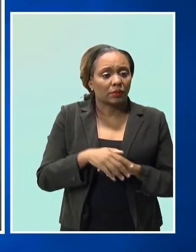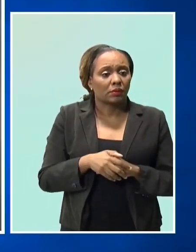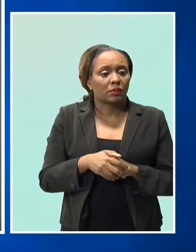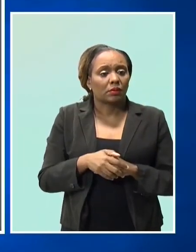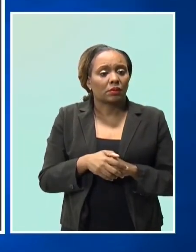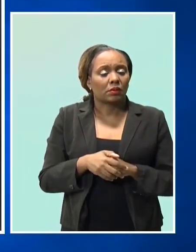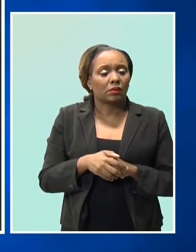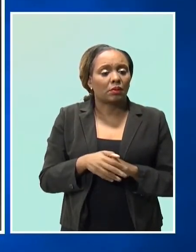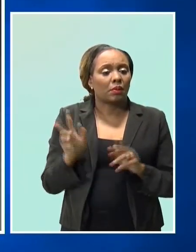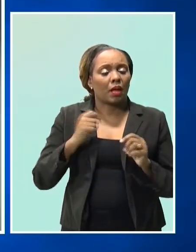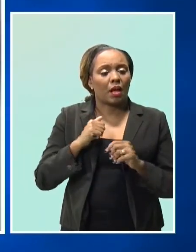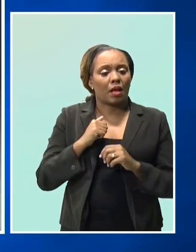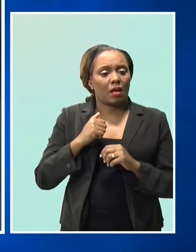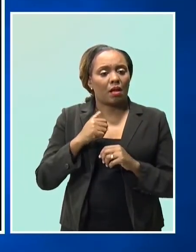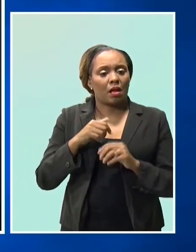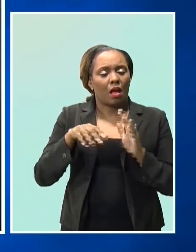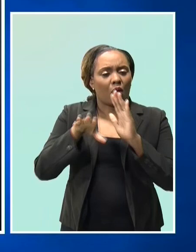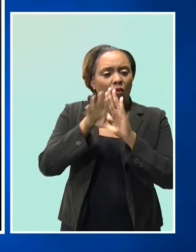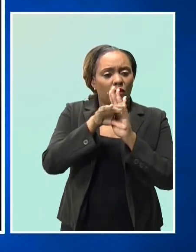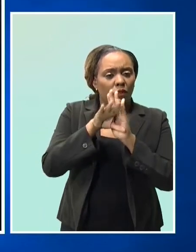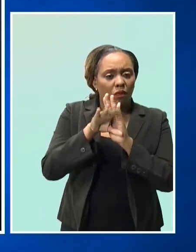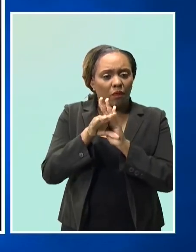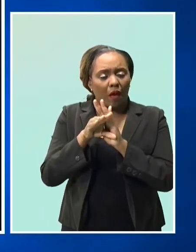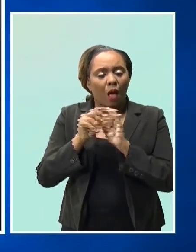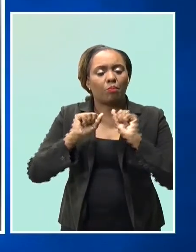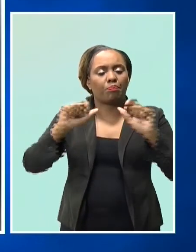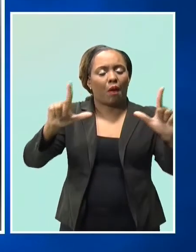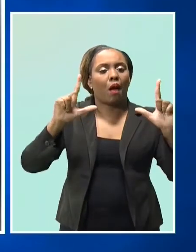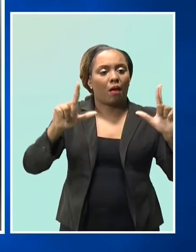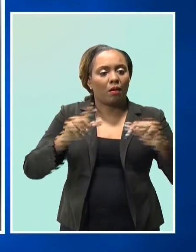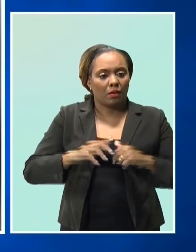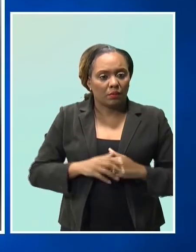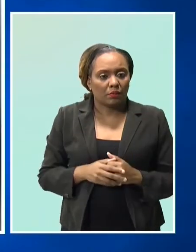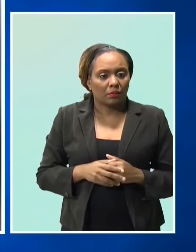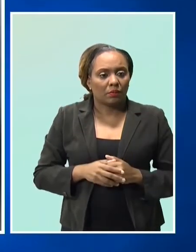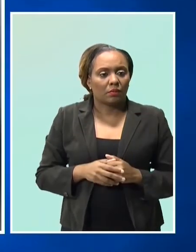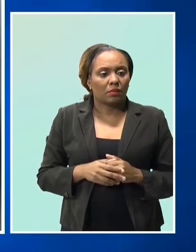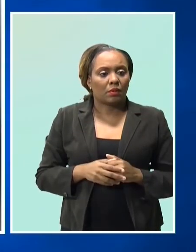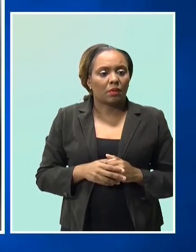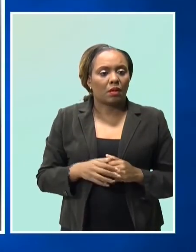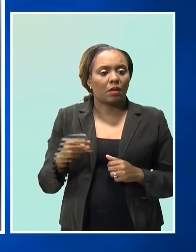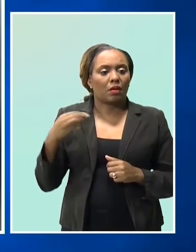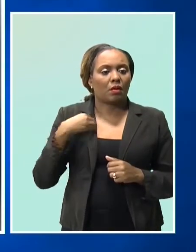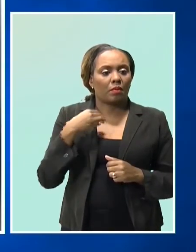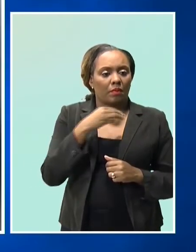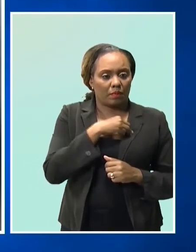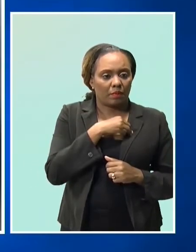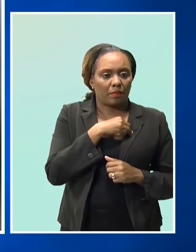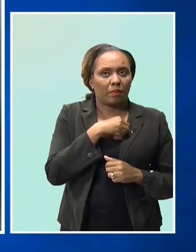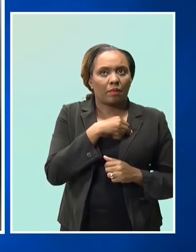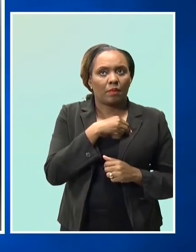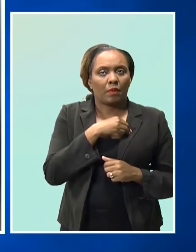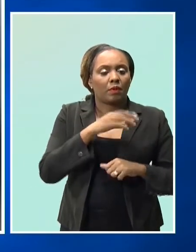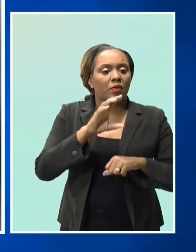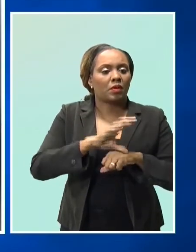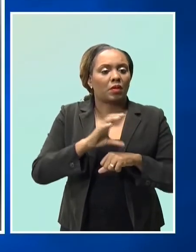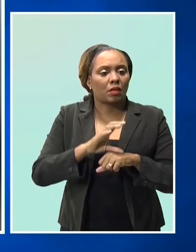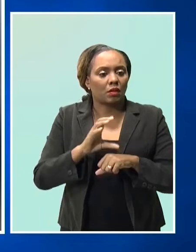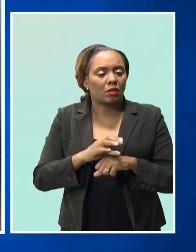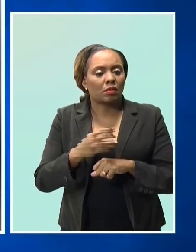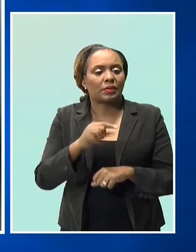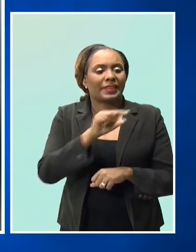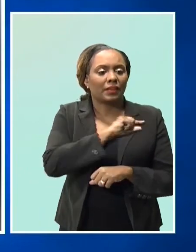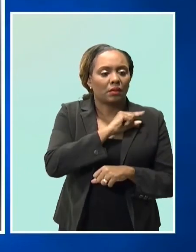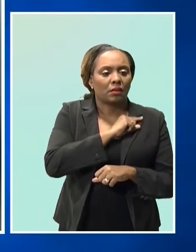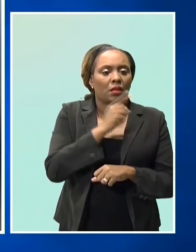was captured in a video that has since gone viral on social media. Meanwhile, Alston Turner, a member of the church, pleaded guilty to battery on